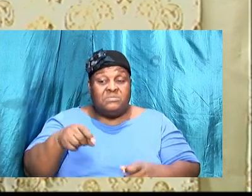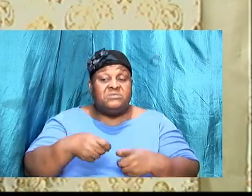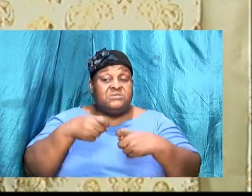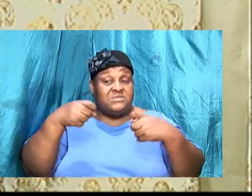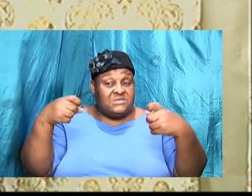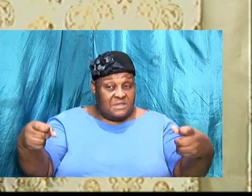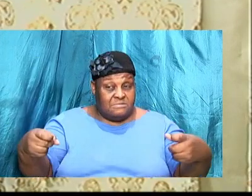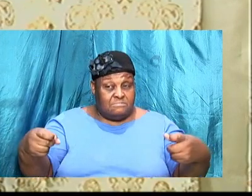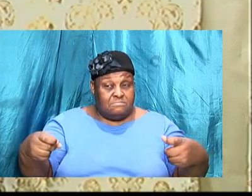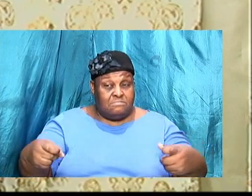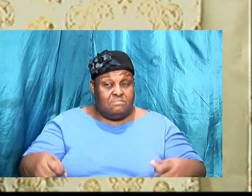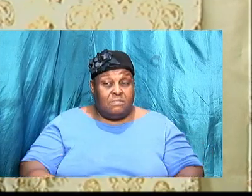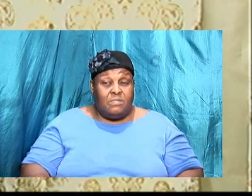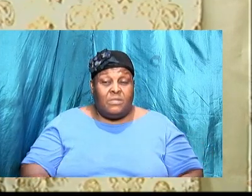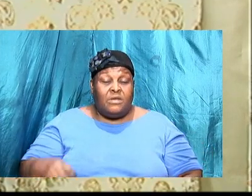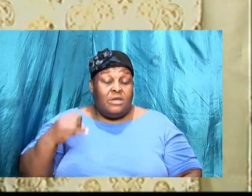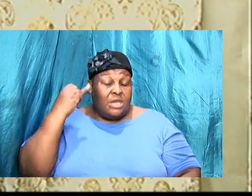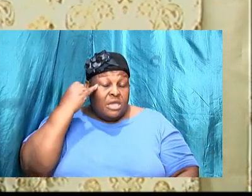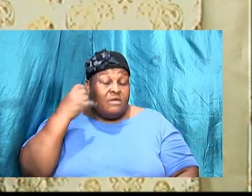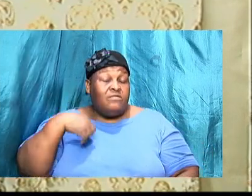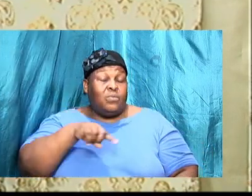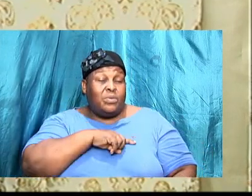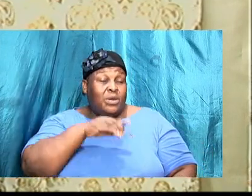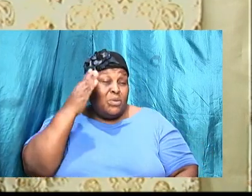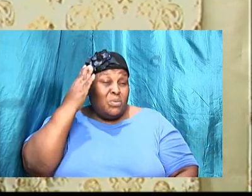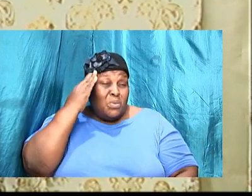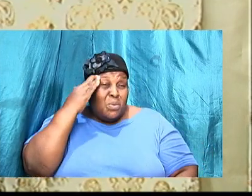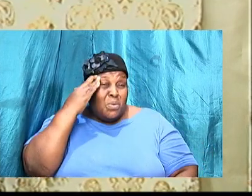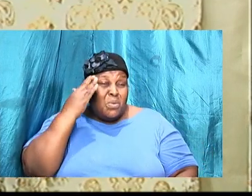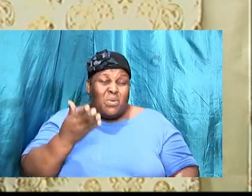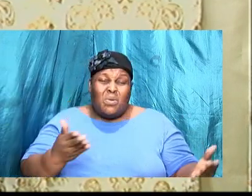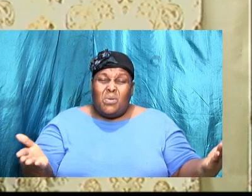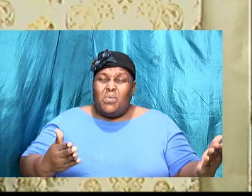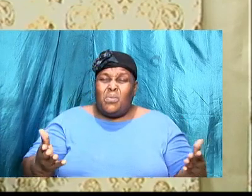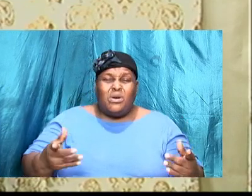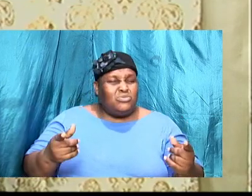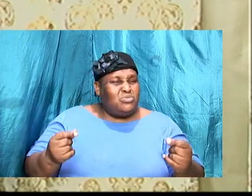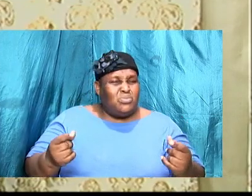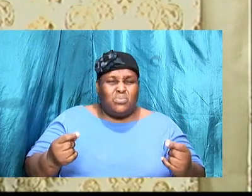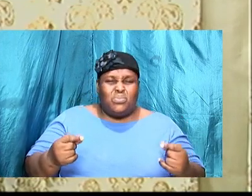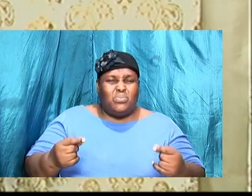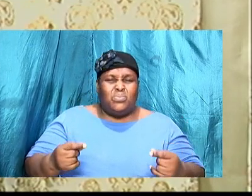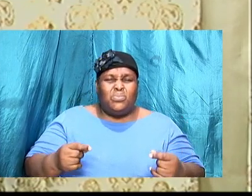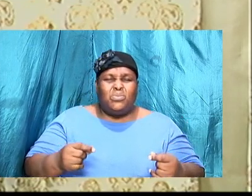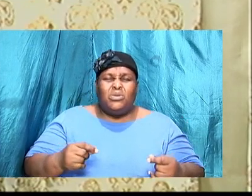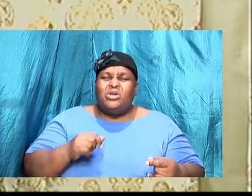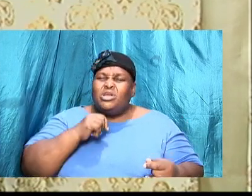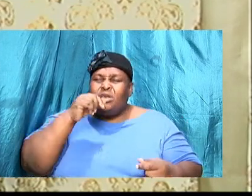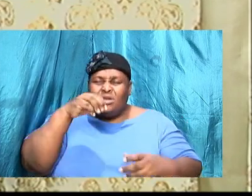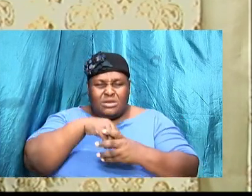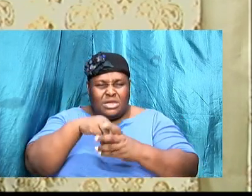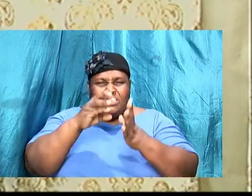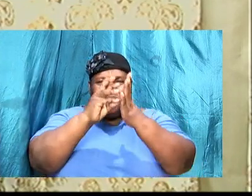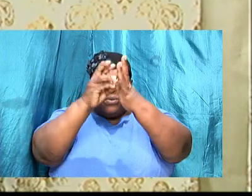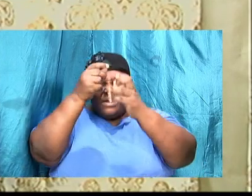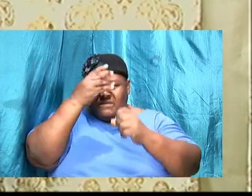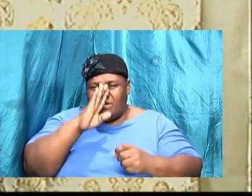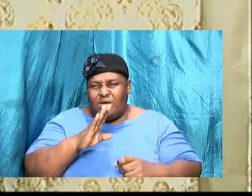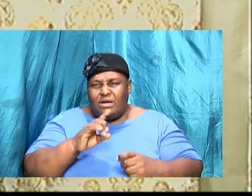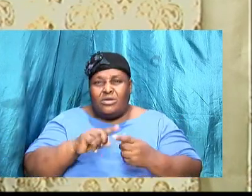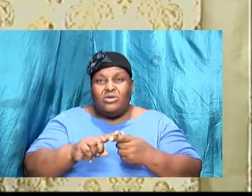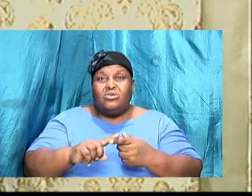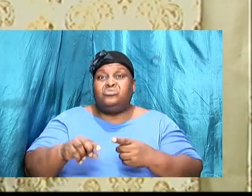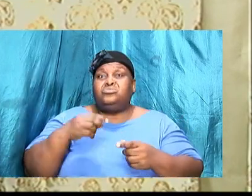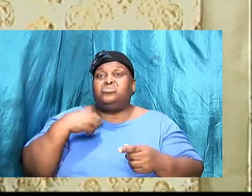So if we know that what we are doing is not aligned in the will of God, to us it is sin.